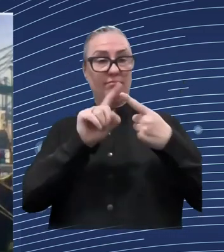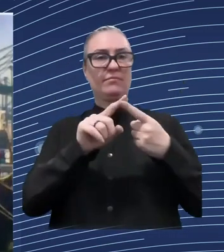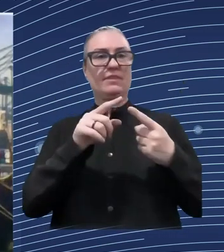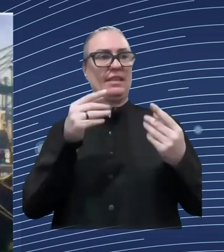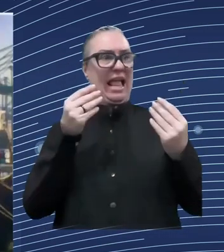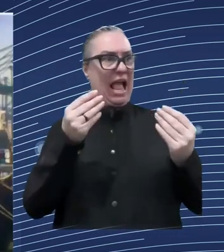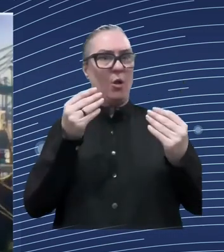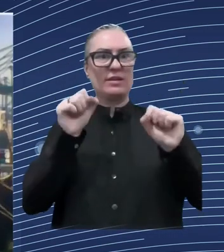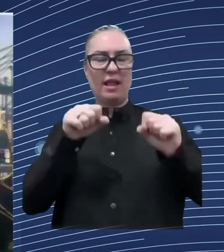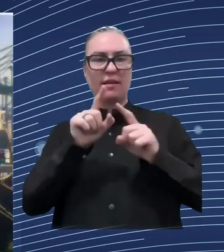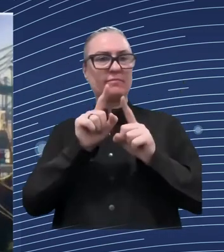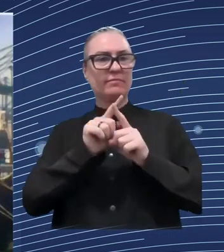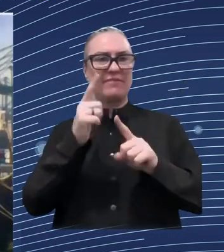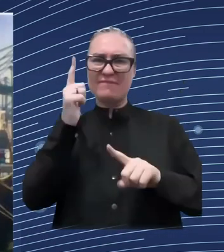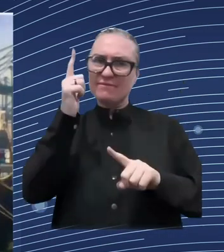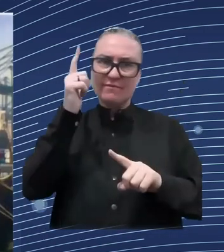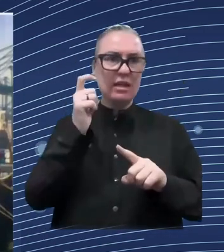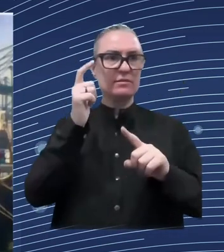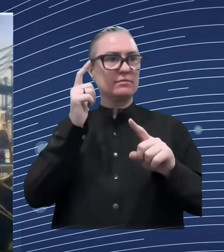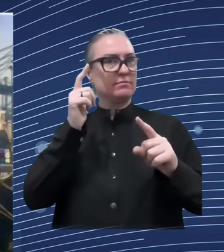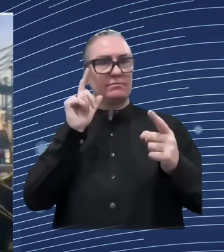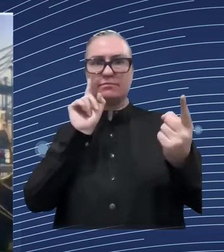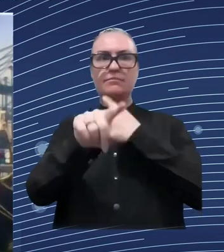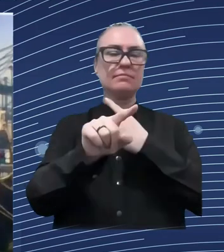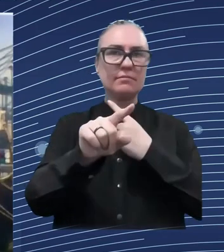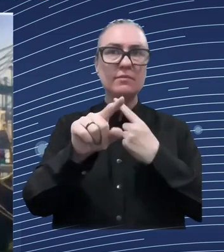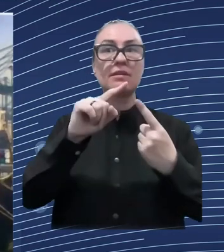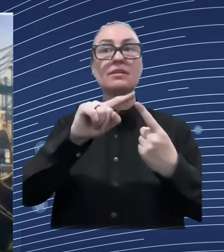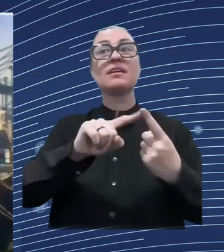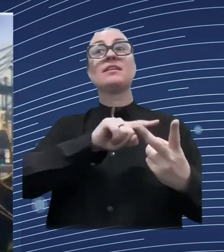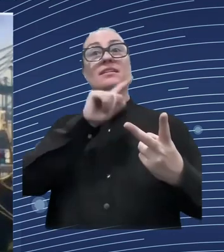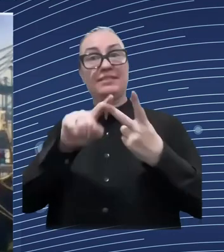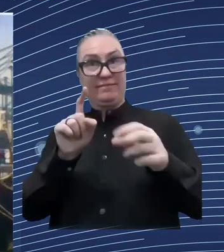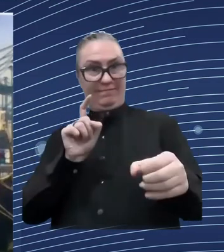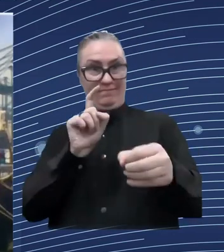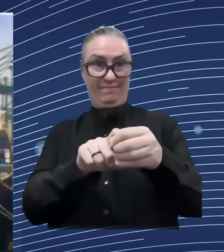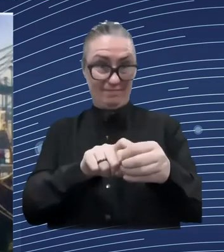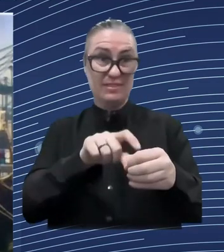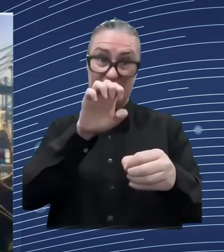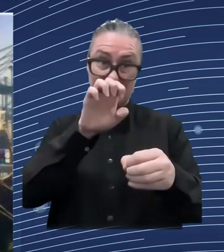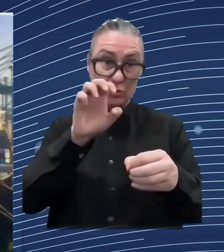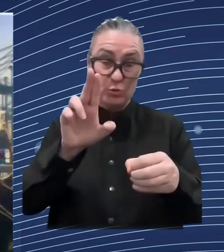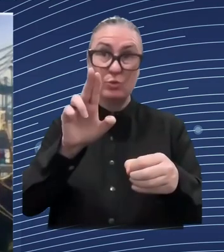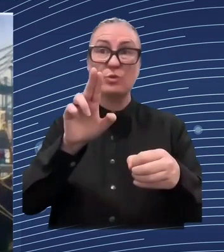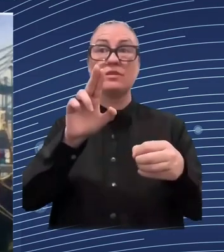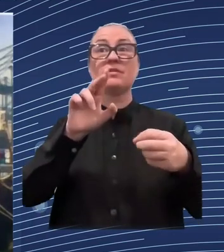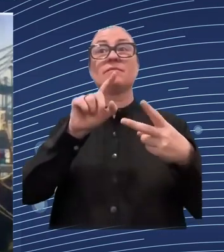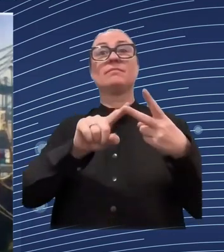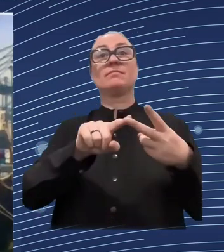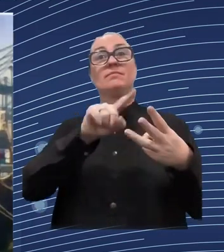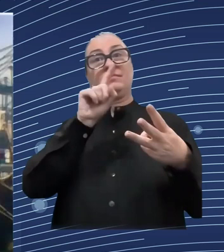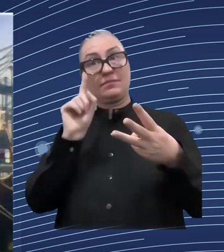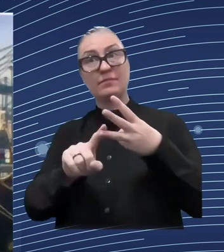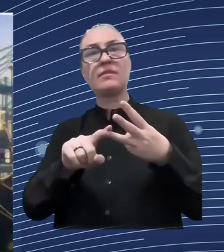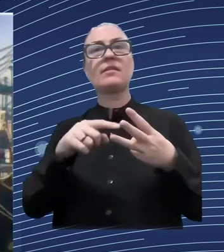so we cannot forget when we start talking about skills gaps that we have a situation of pre-war where for instance the